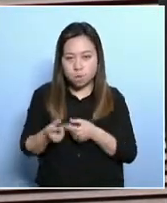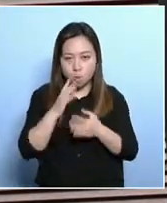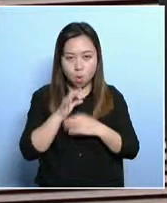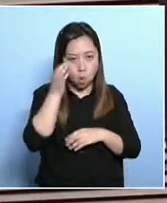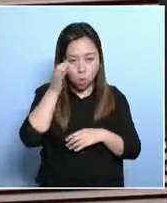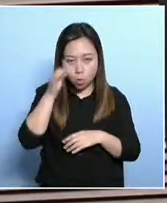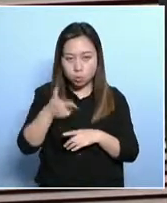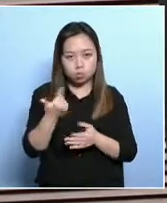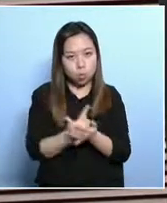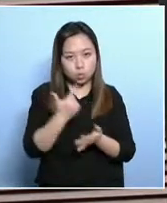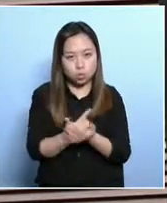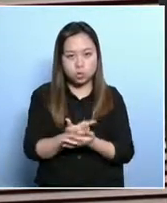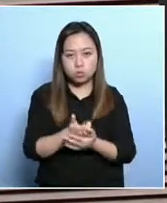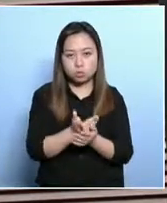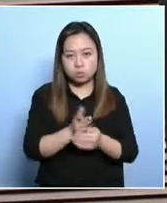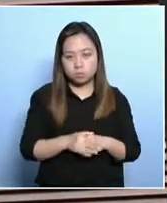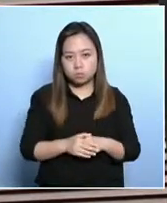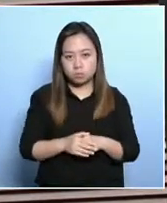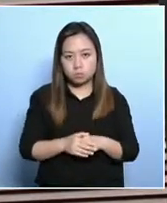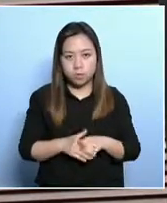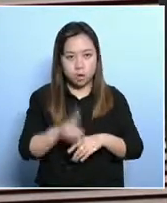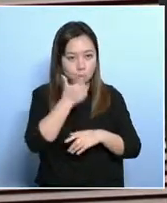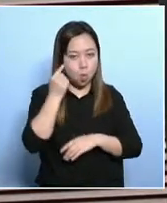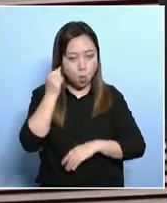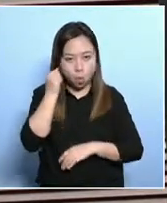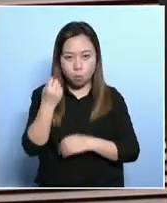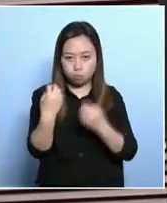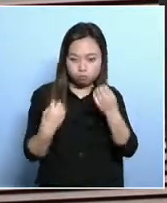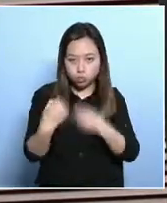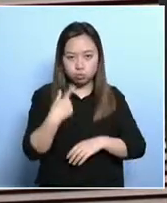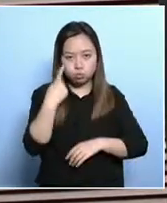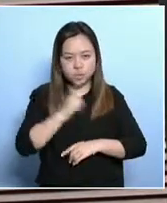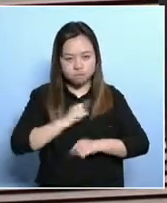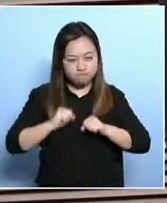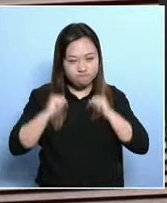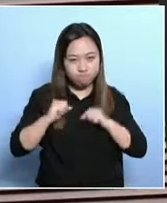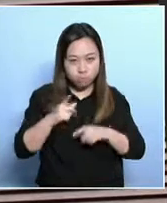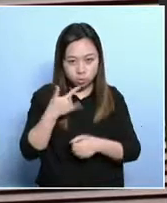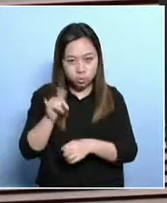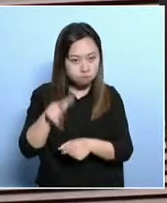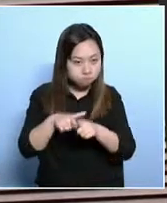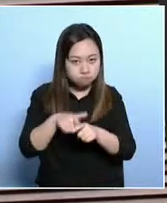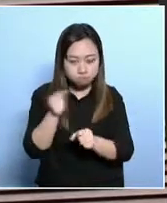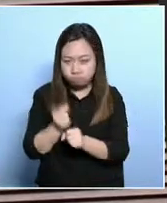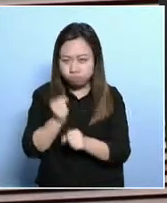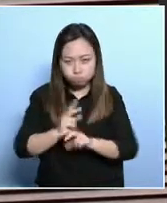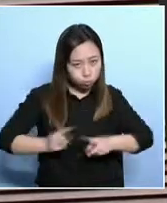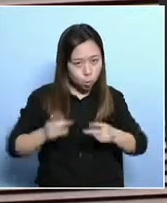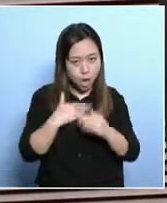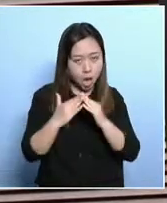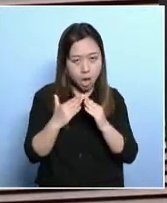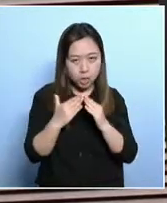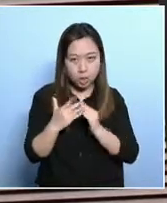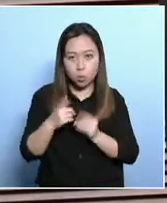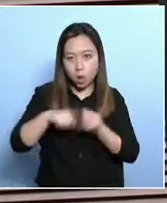is a matter of concern. And we need to resolve that. Many women tell us they